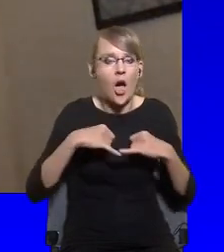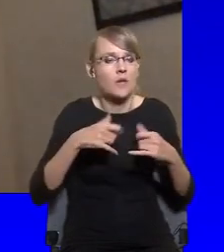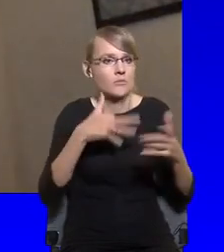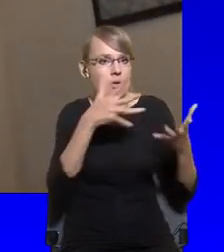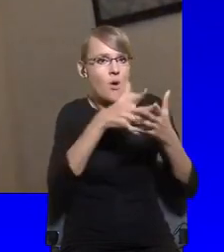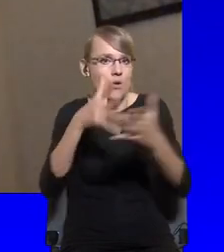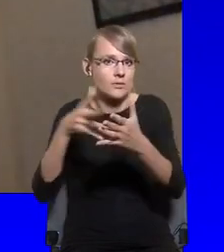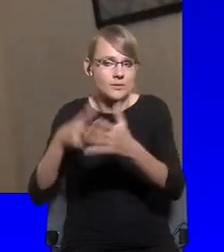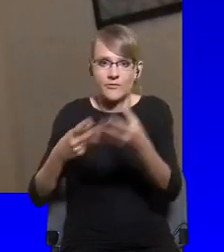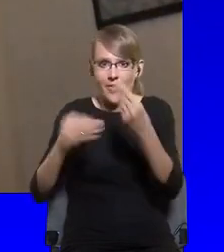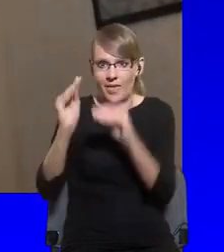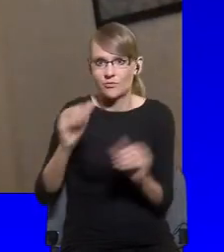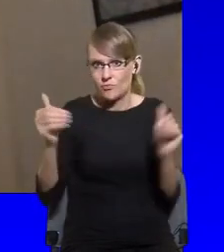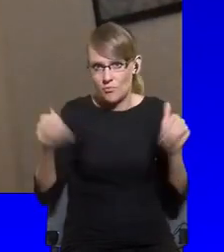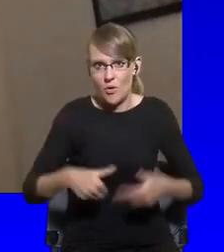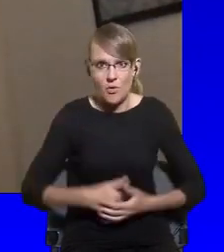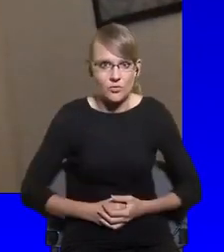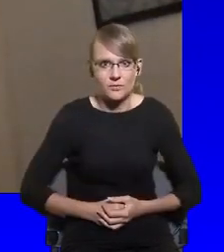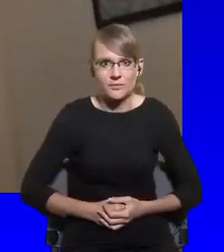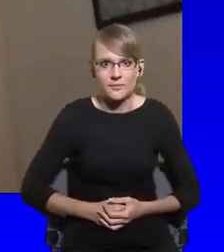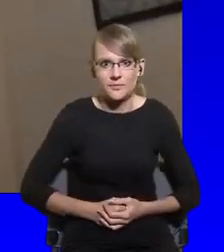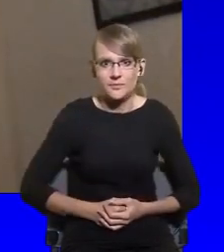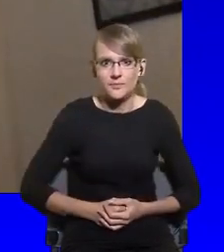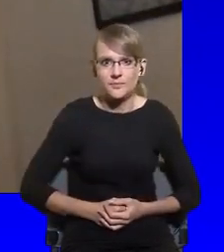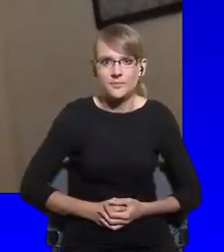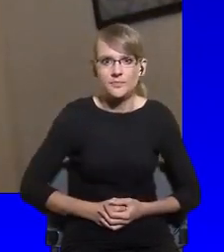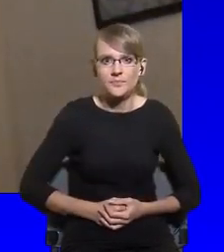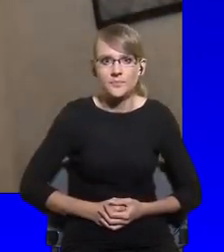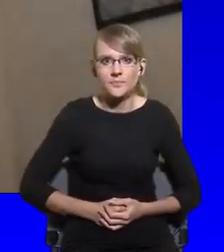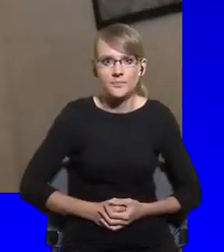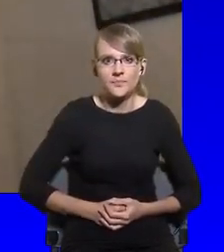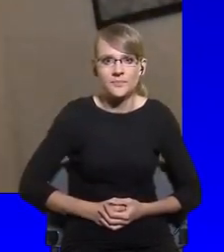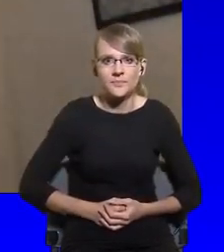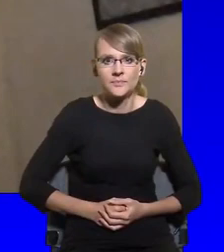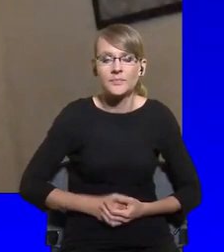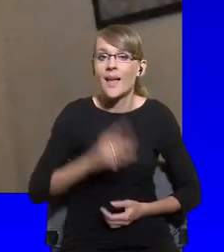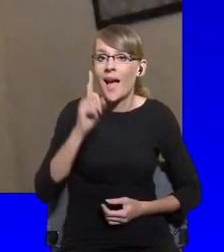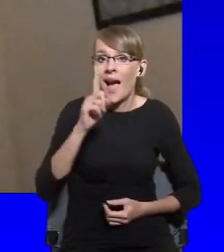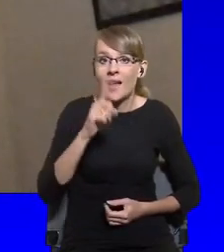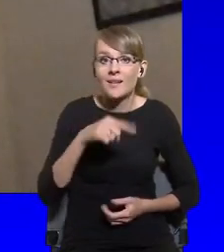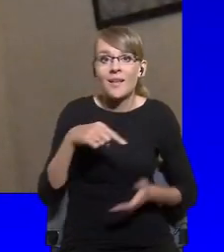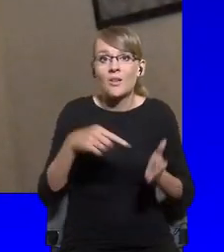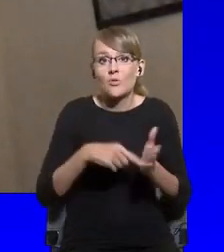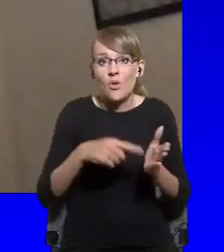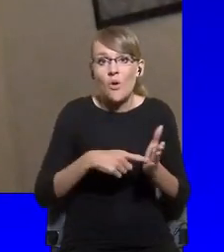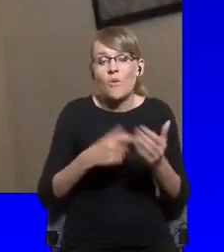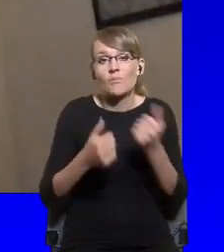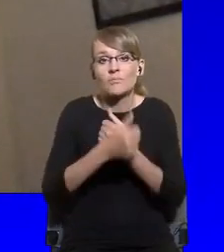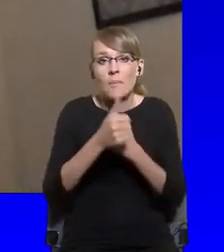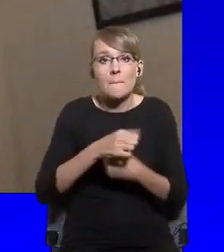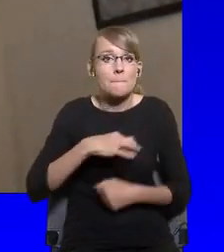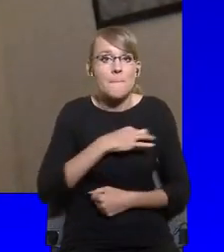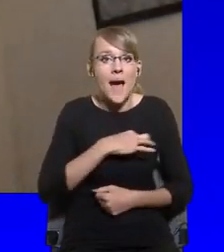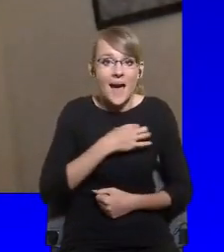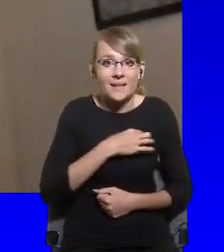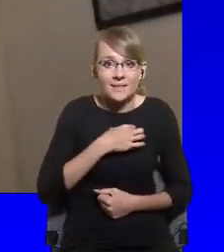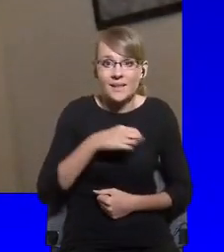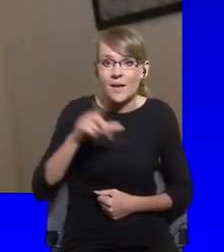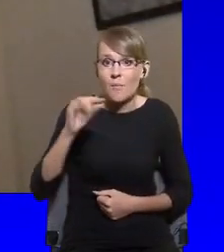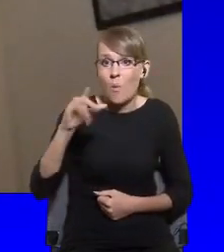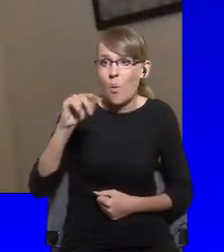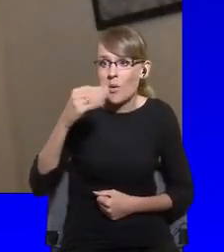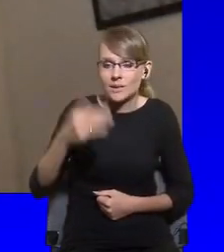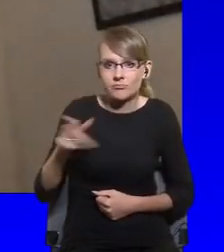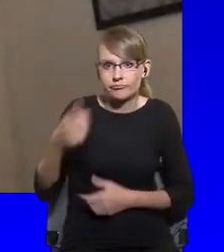things which has weakened a lot of the populist parties that you're talking about, because where they are in power, they haven't tended to do a particularly